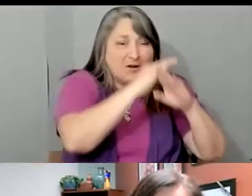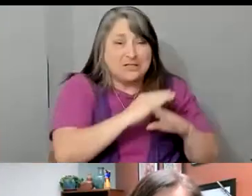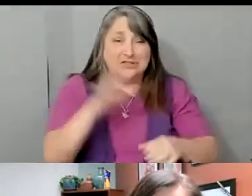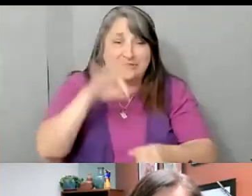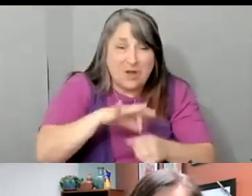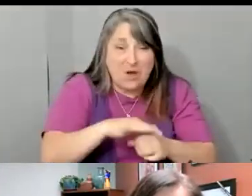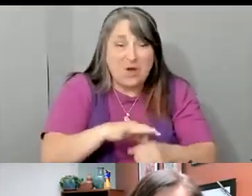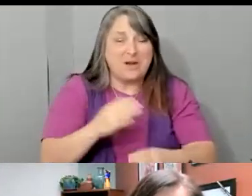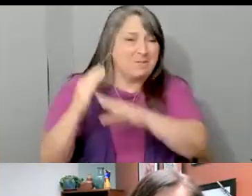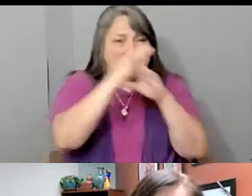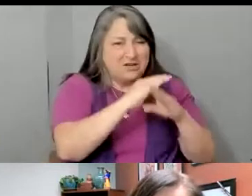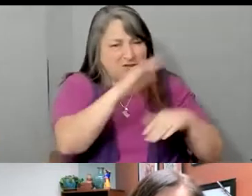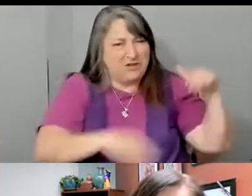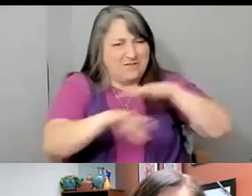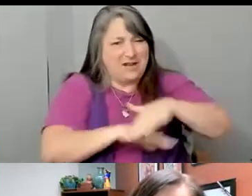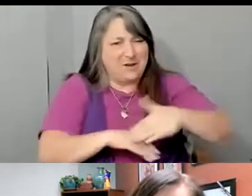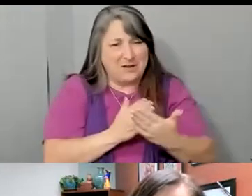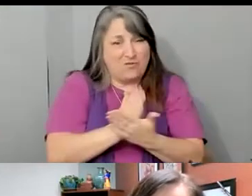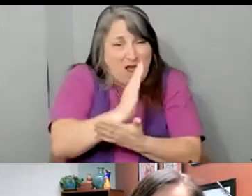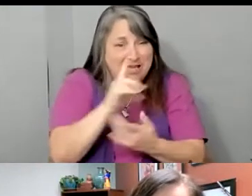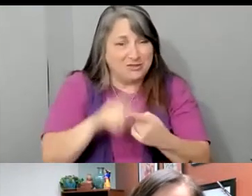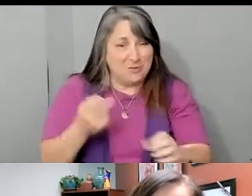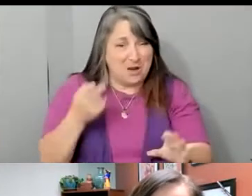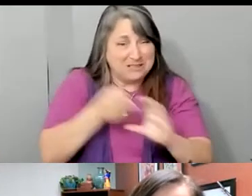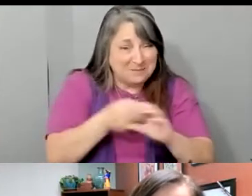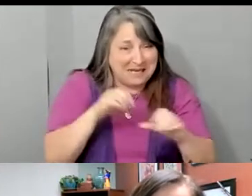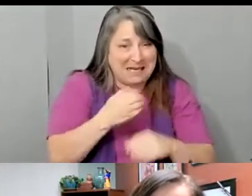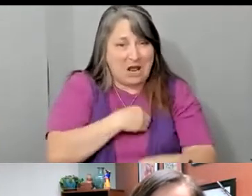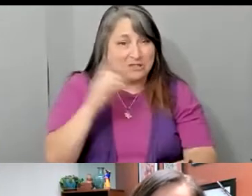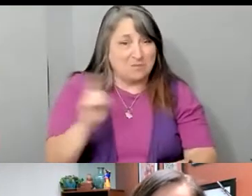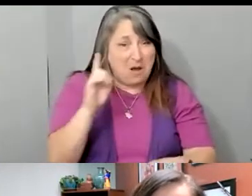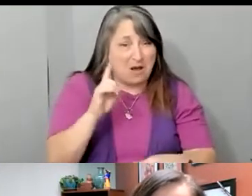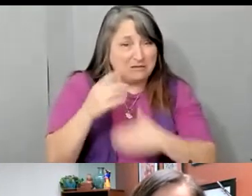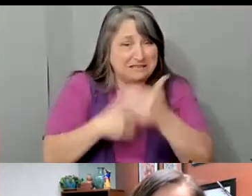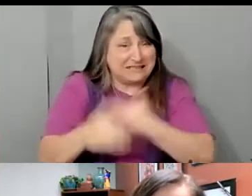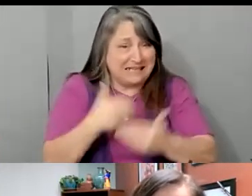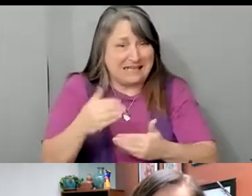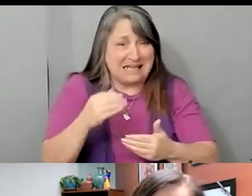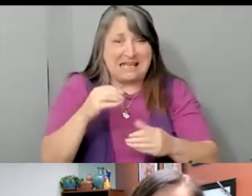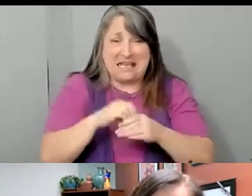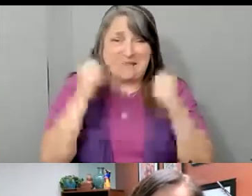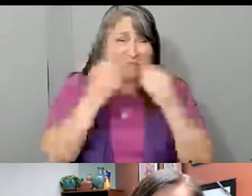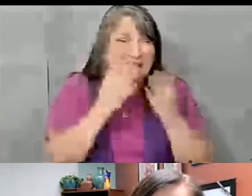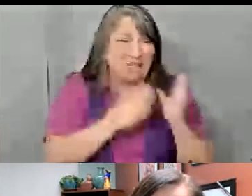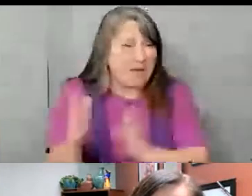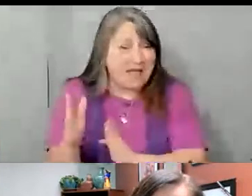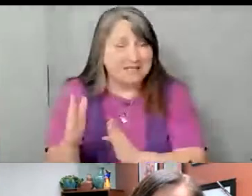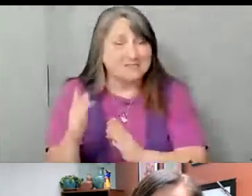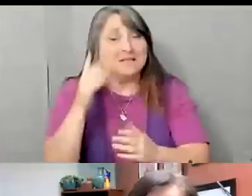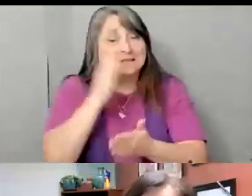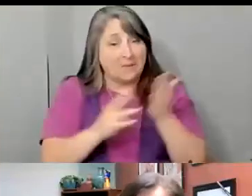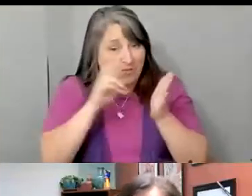to their fundamental right to participate in democracy in novel ways. Some of our research out of the state of Washington